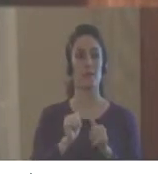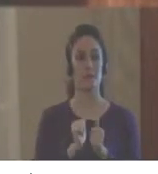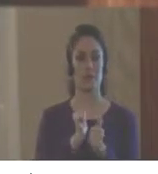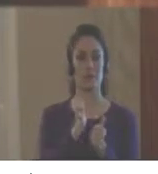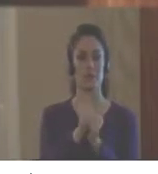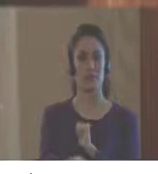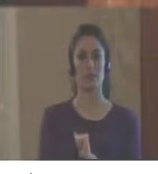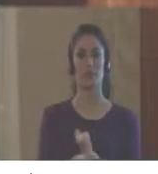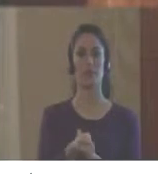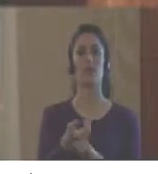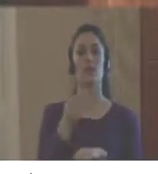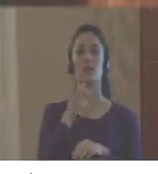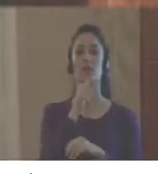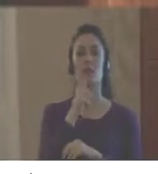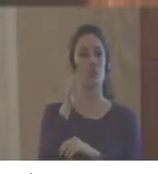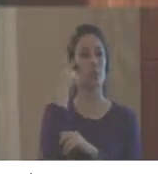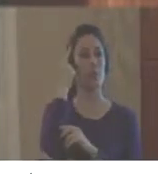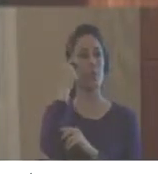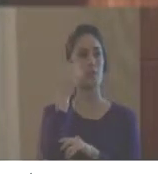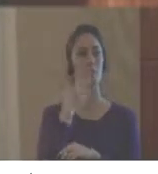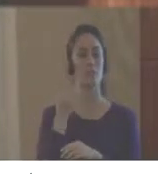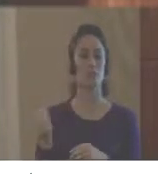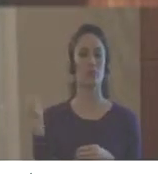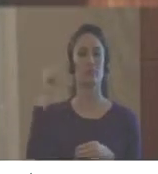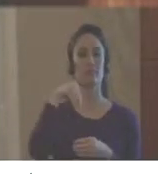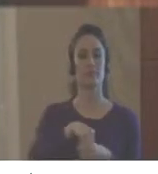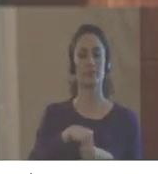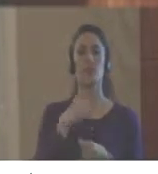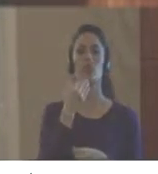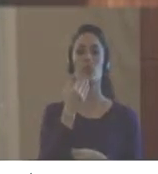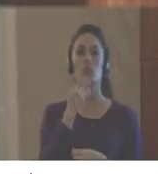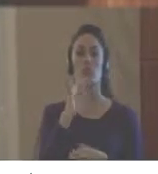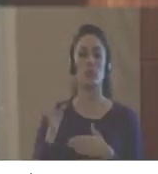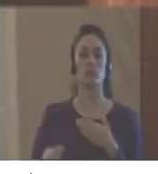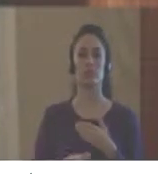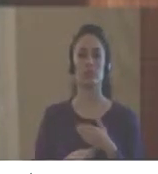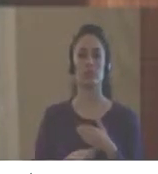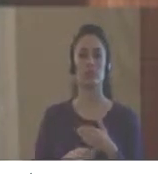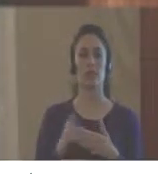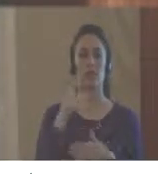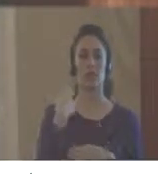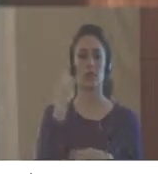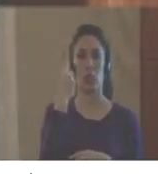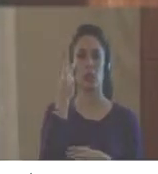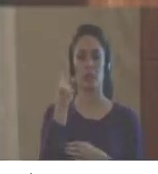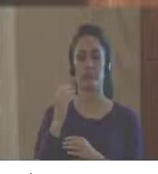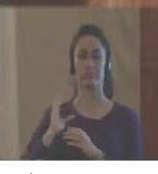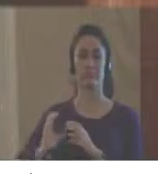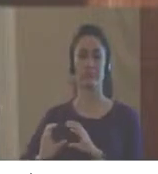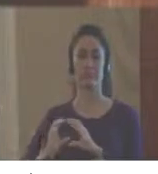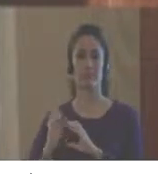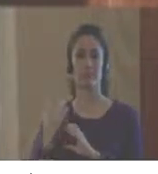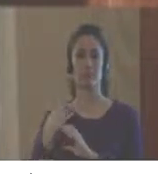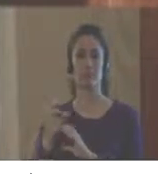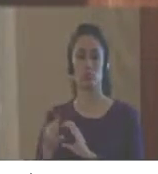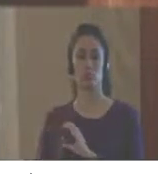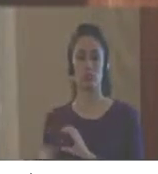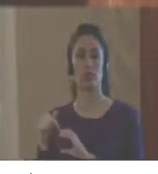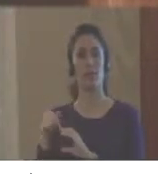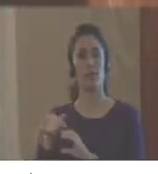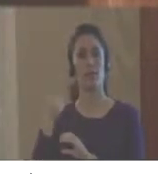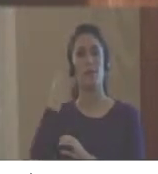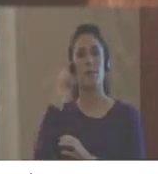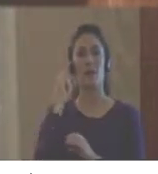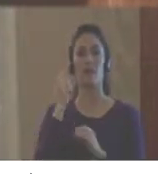to the general framework of governance, asks, well, is there a fund